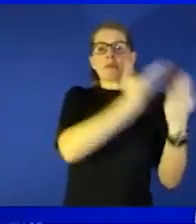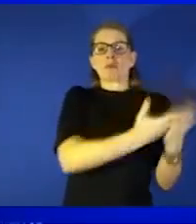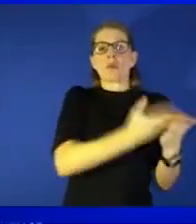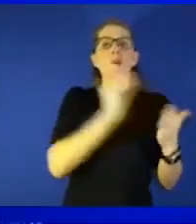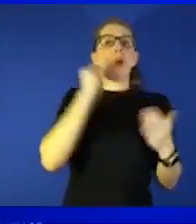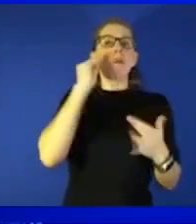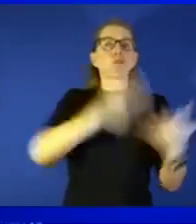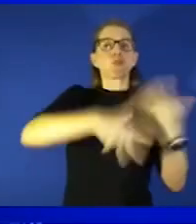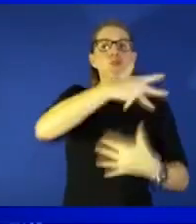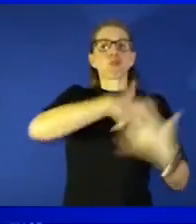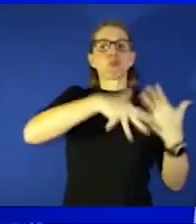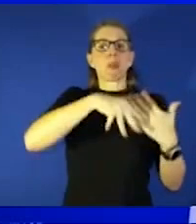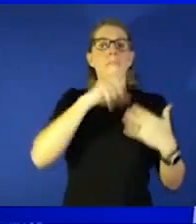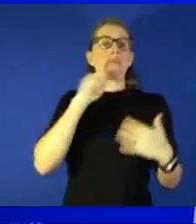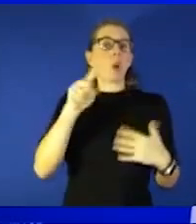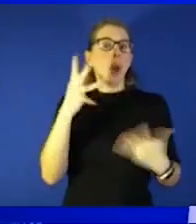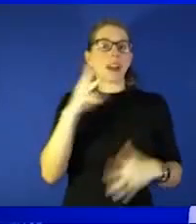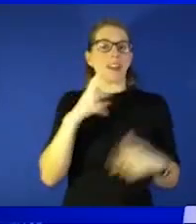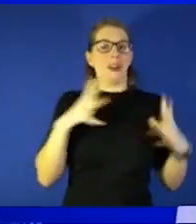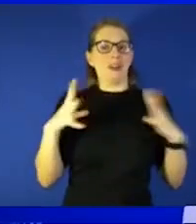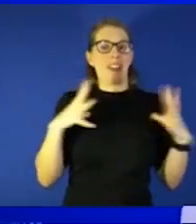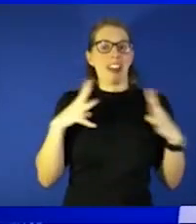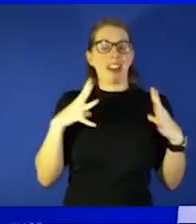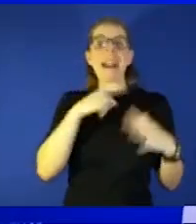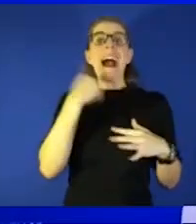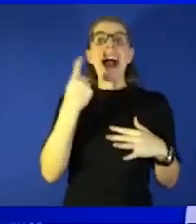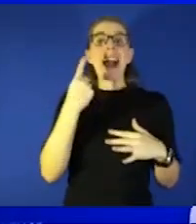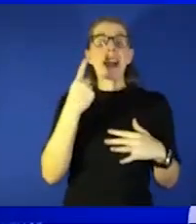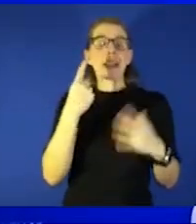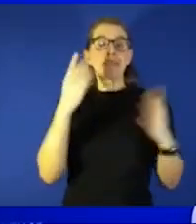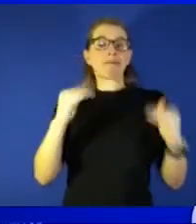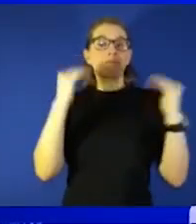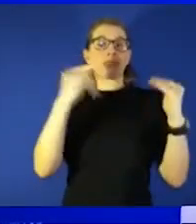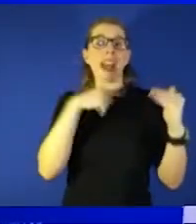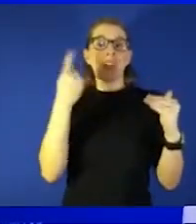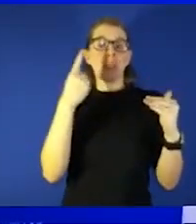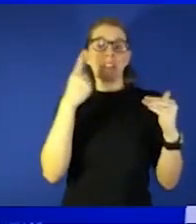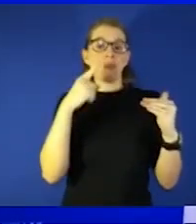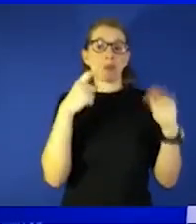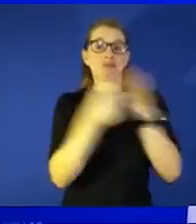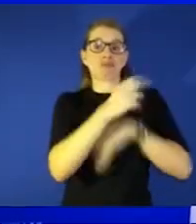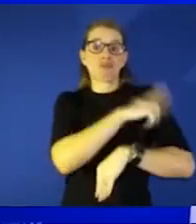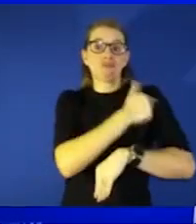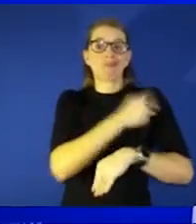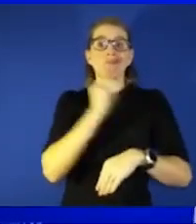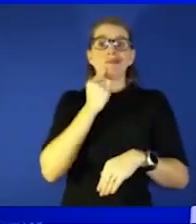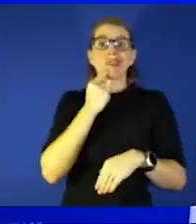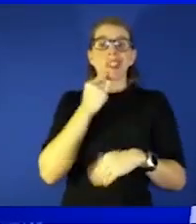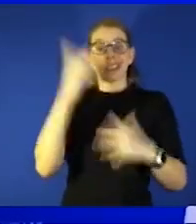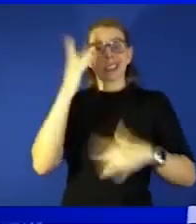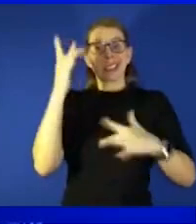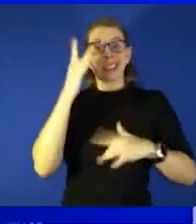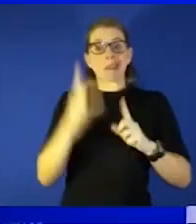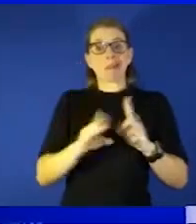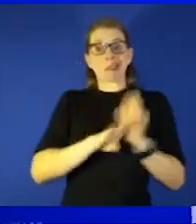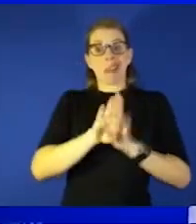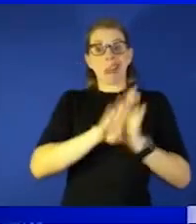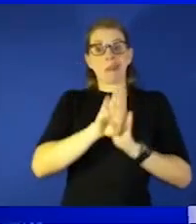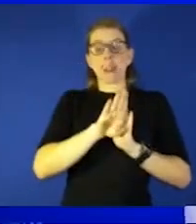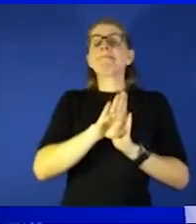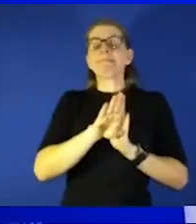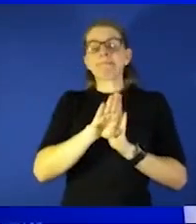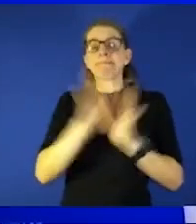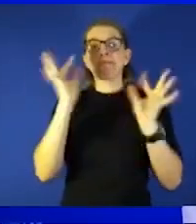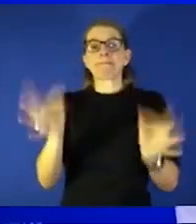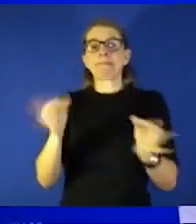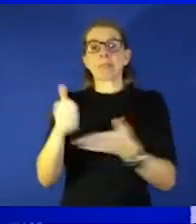people of high risk who are at high risk of hospitalization and severe disease and that decision was made then to help reduce